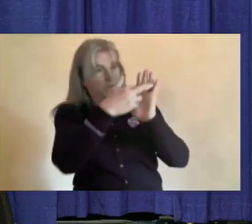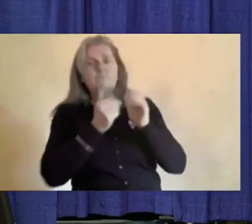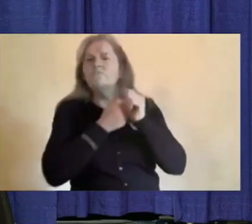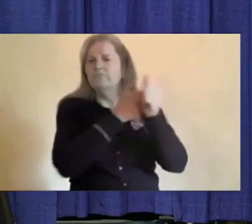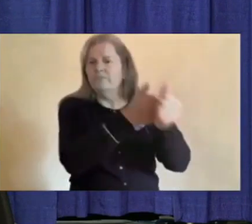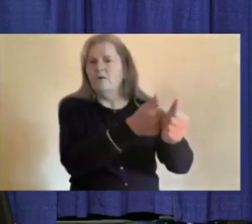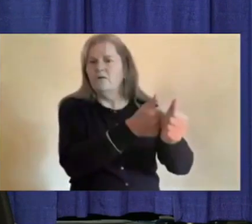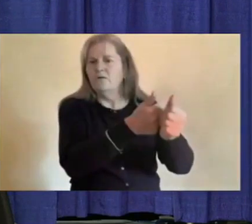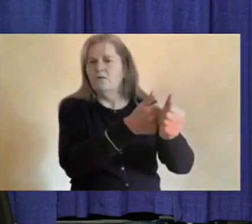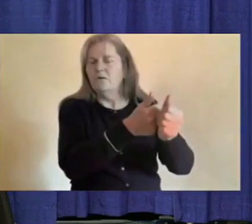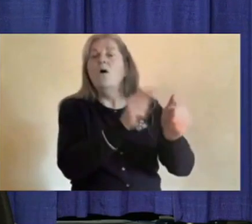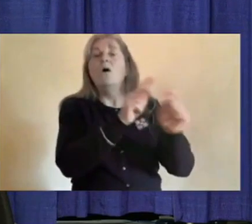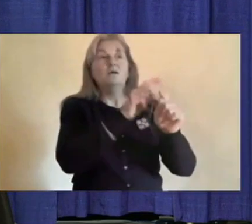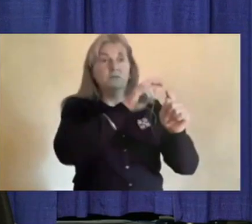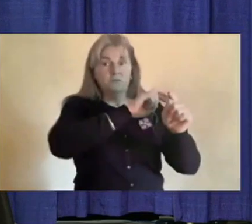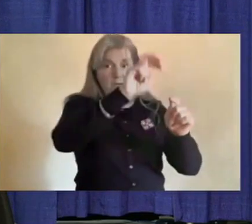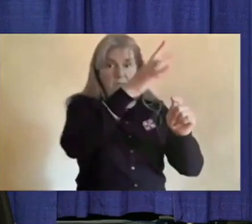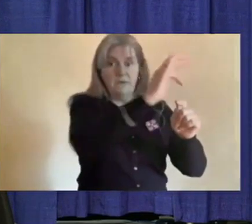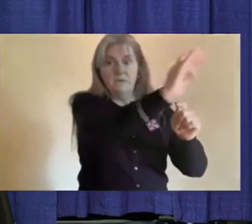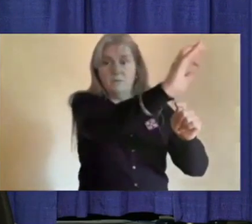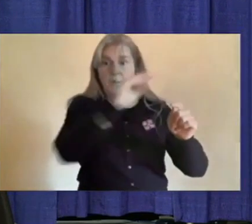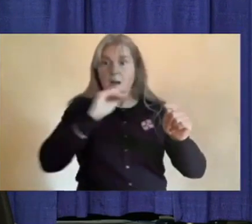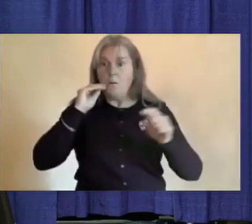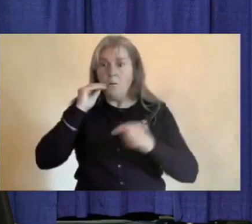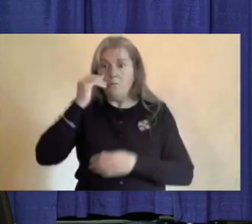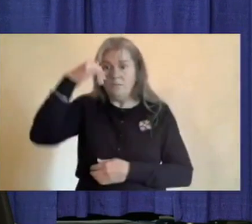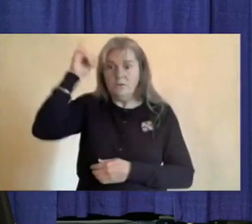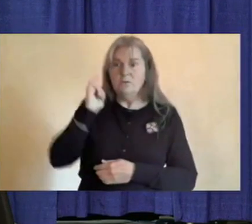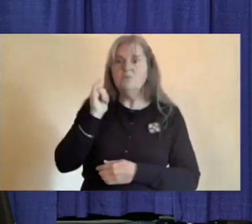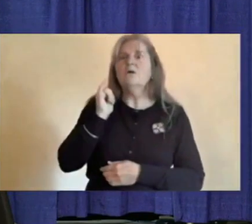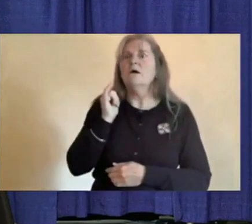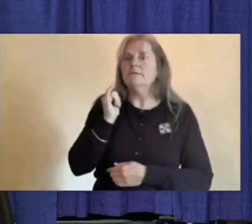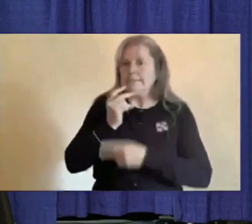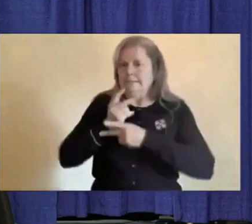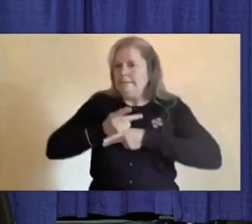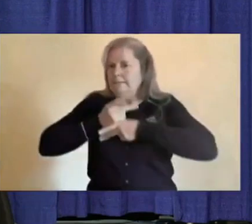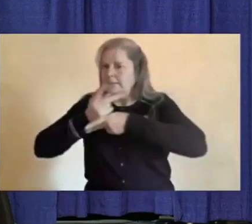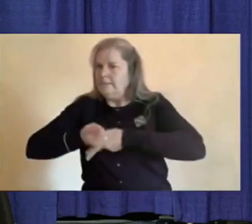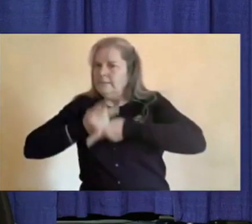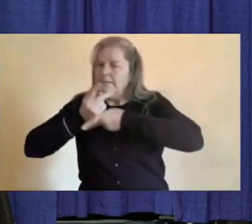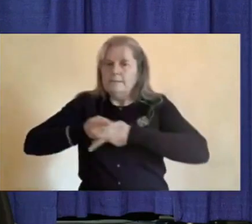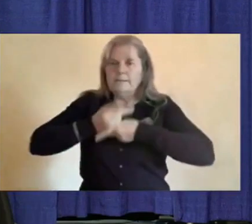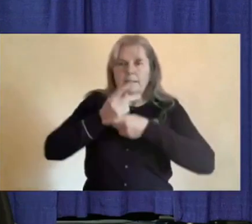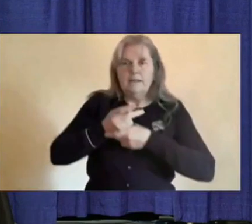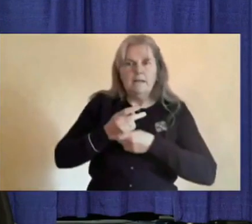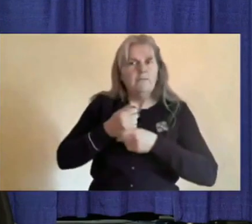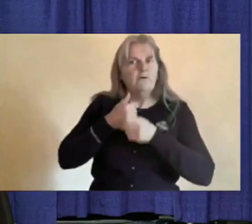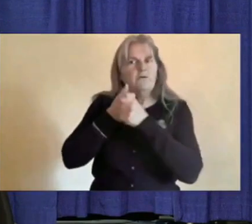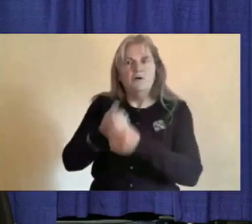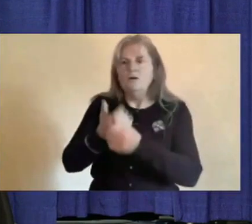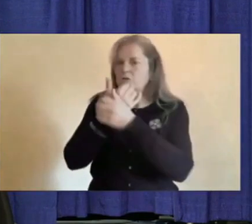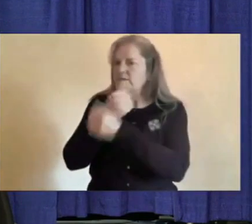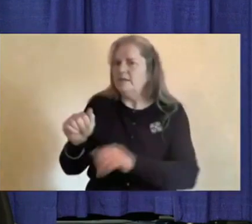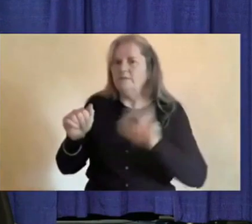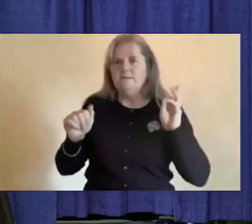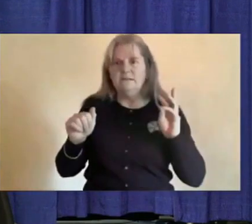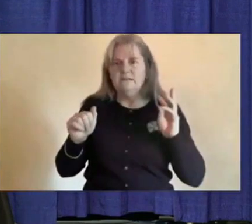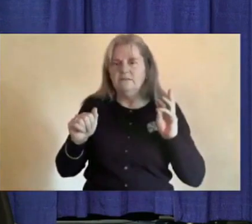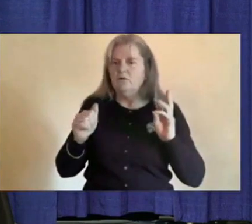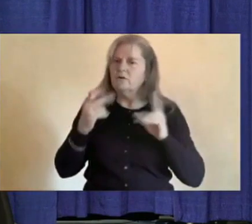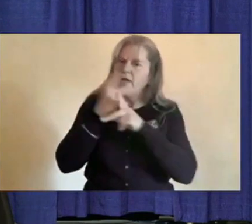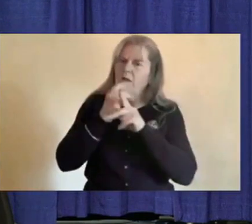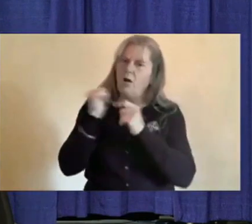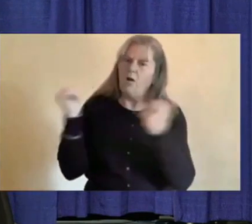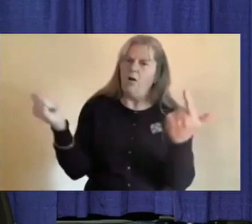be extra careful and extra respectful of the safe six measures which protect all of us. This way